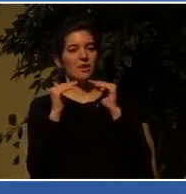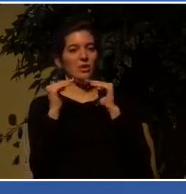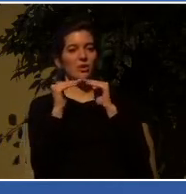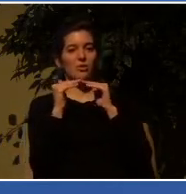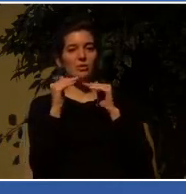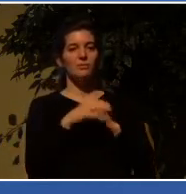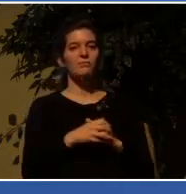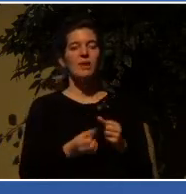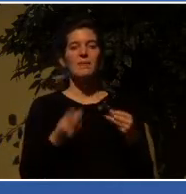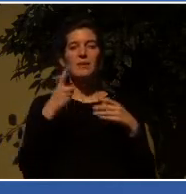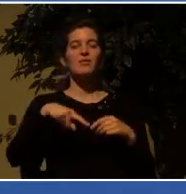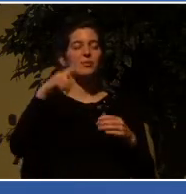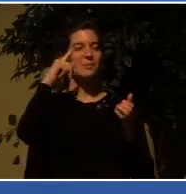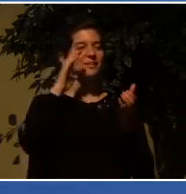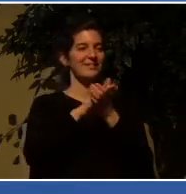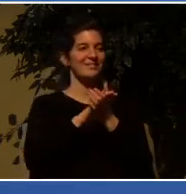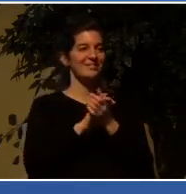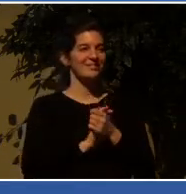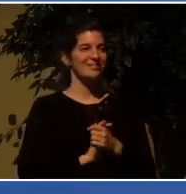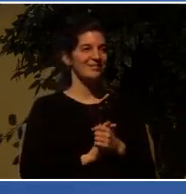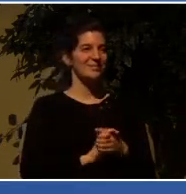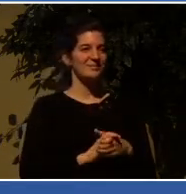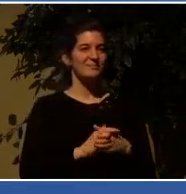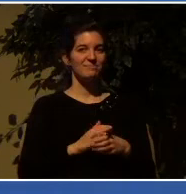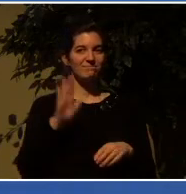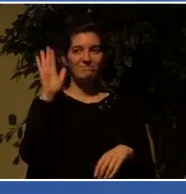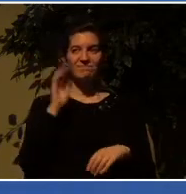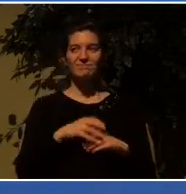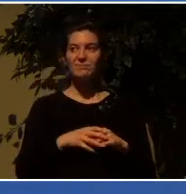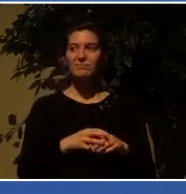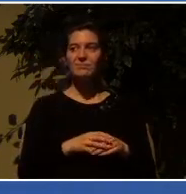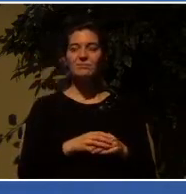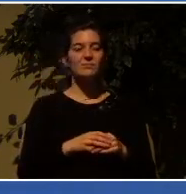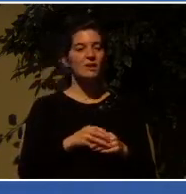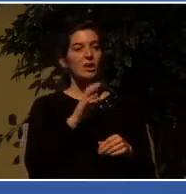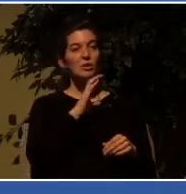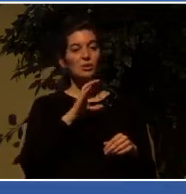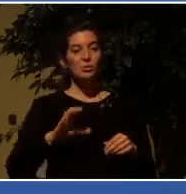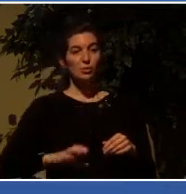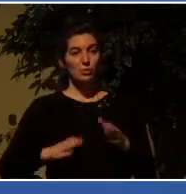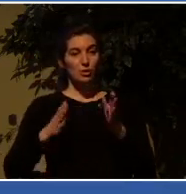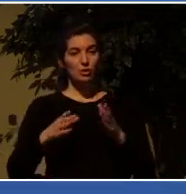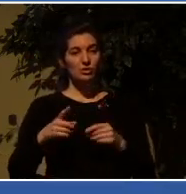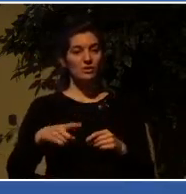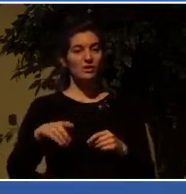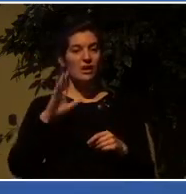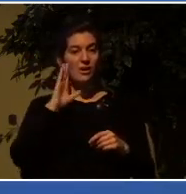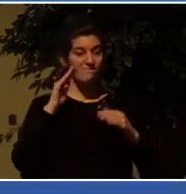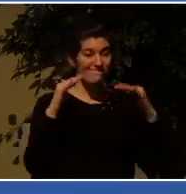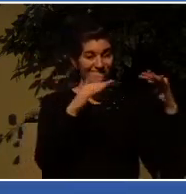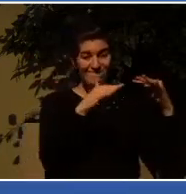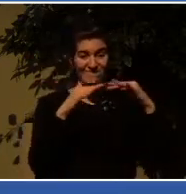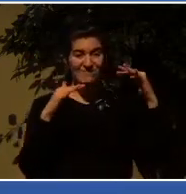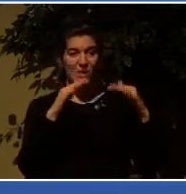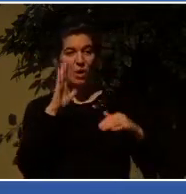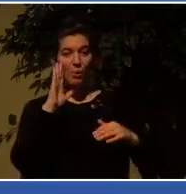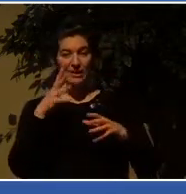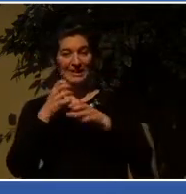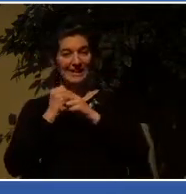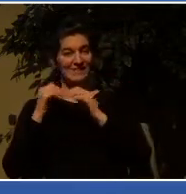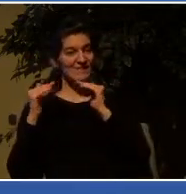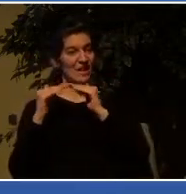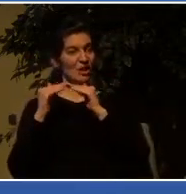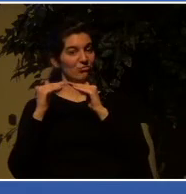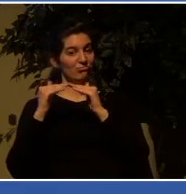many of you believe that? Christians will not always be treated fairly. Here's the